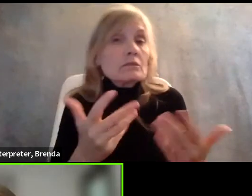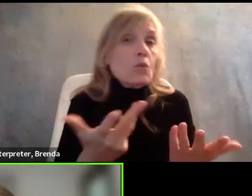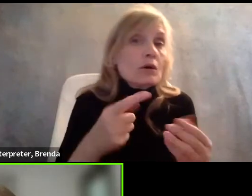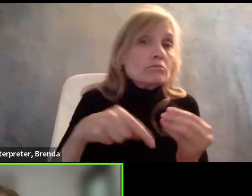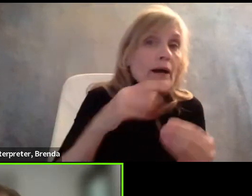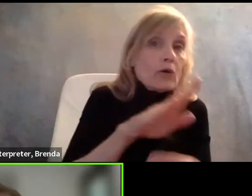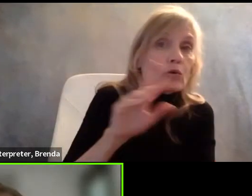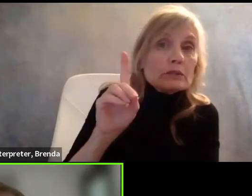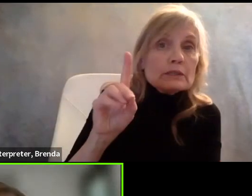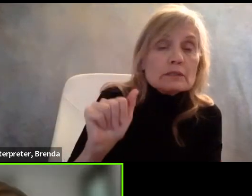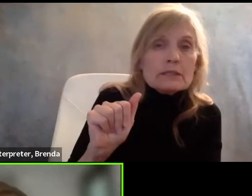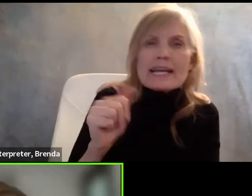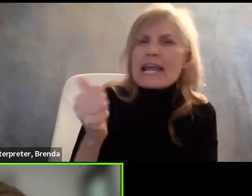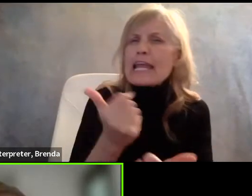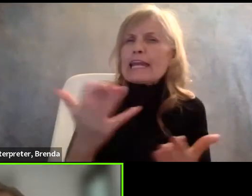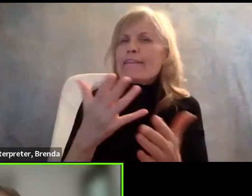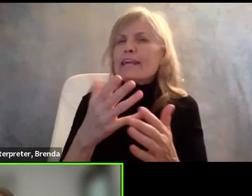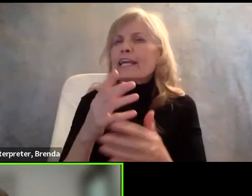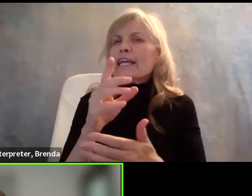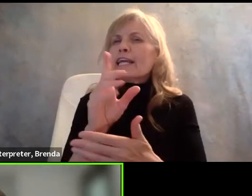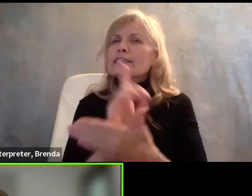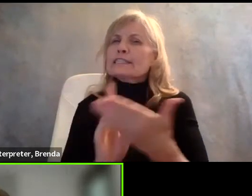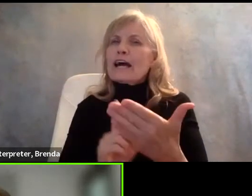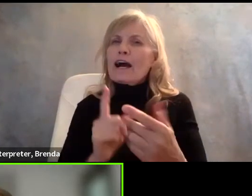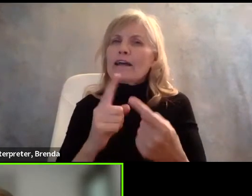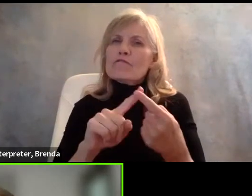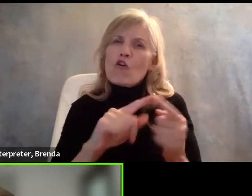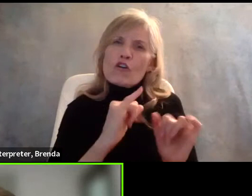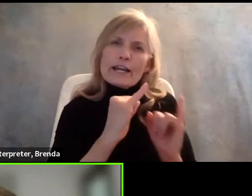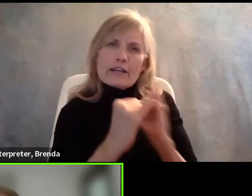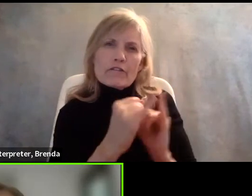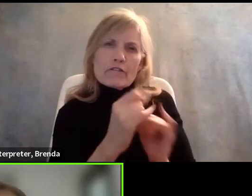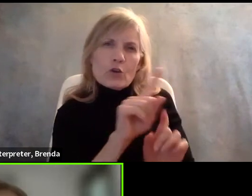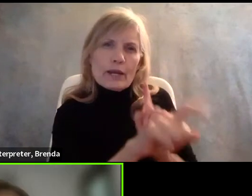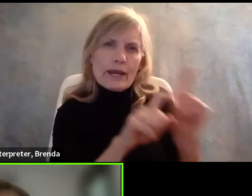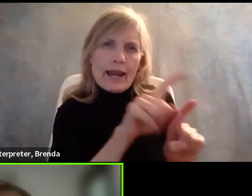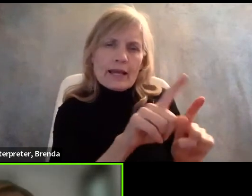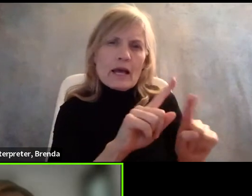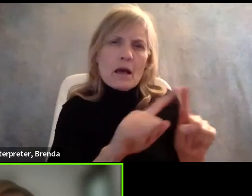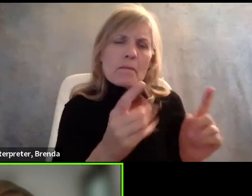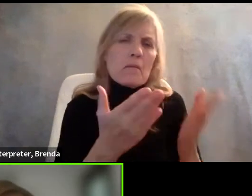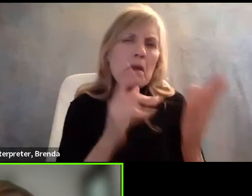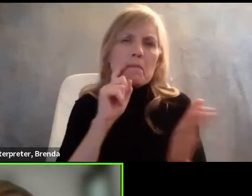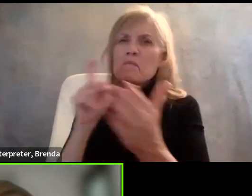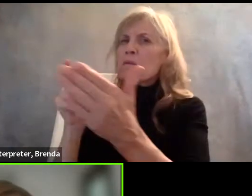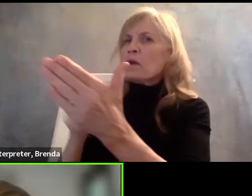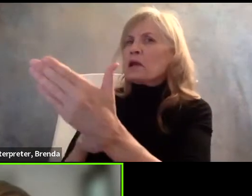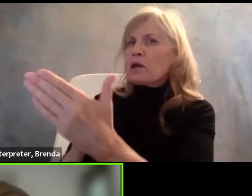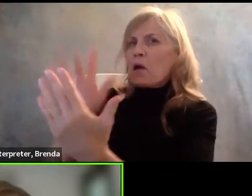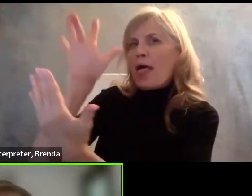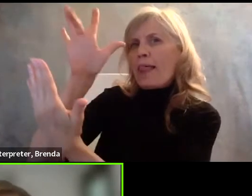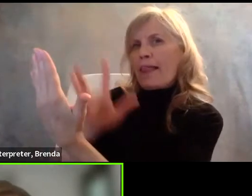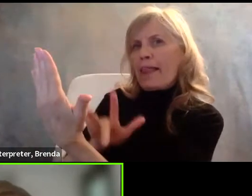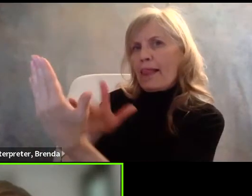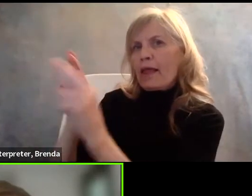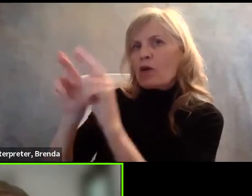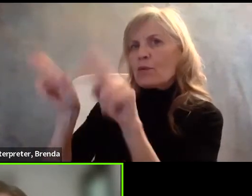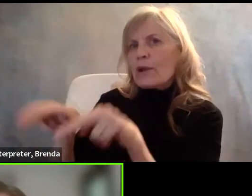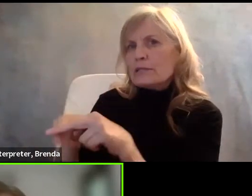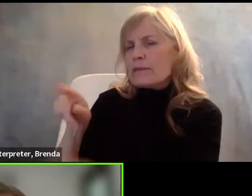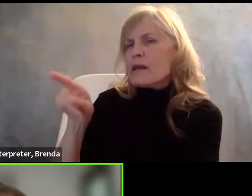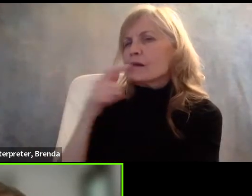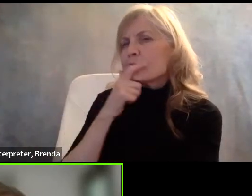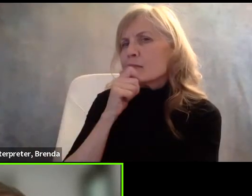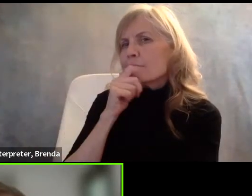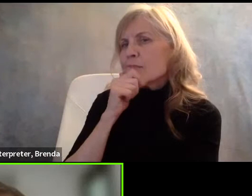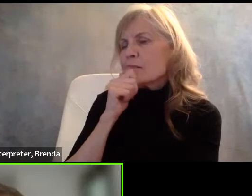find out if an applicant has a disability. But this gap in a resume may be a hole in that prohibition. Now, I will not